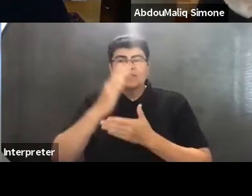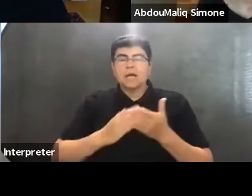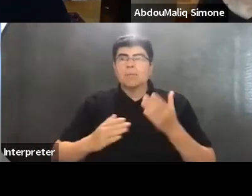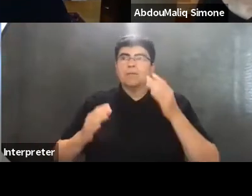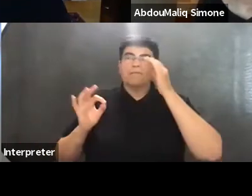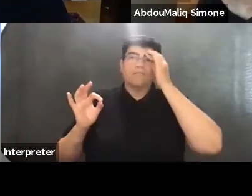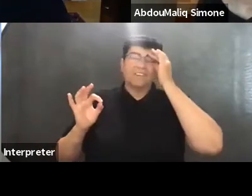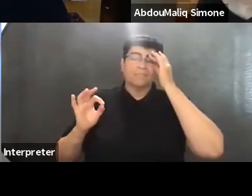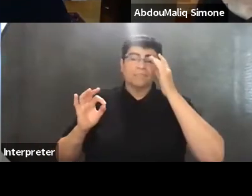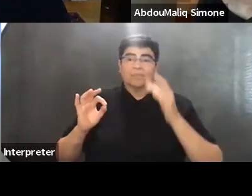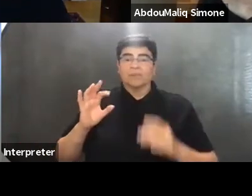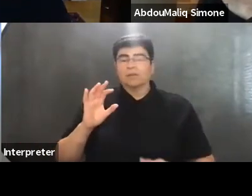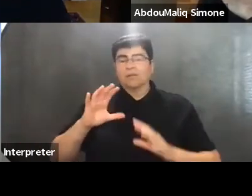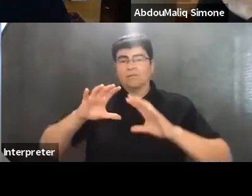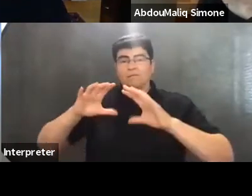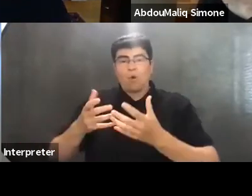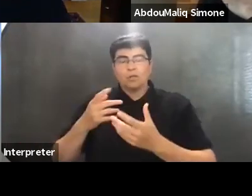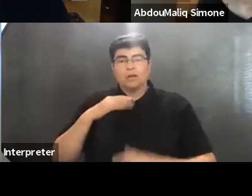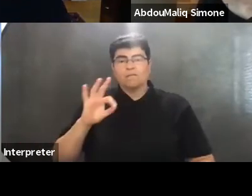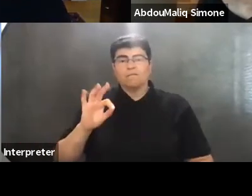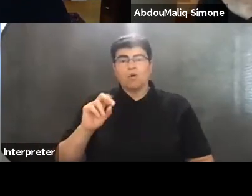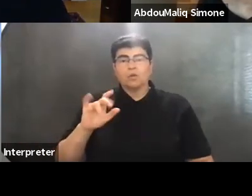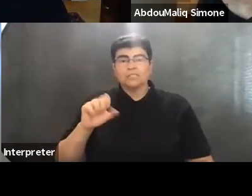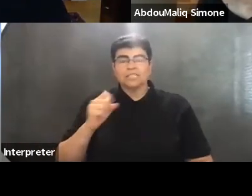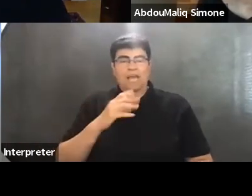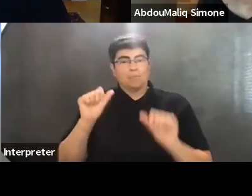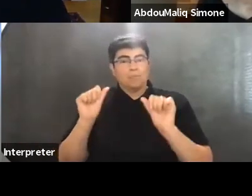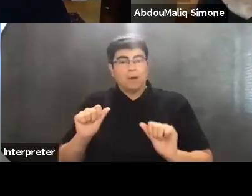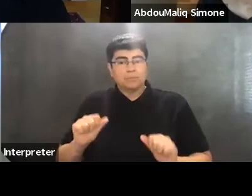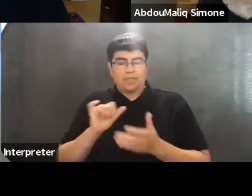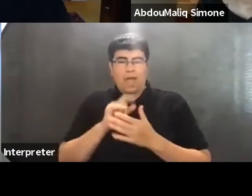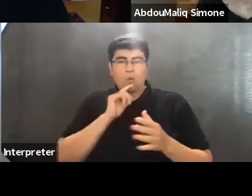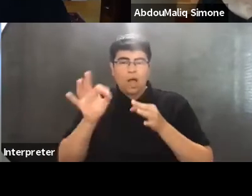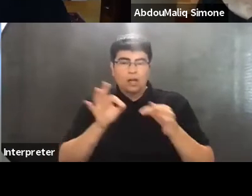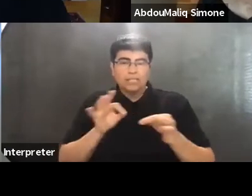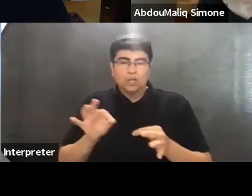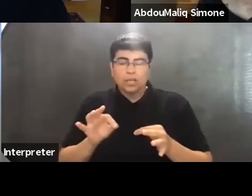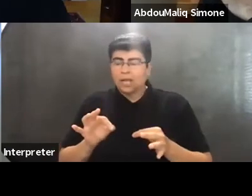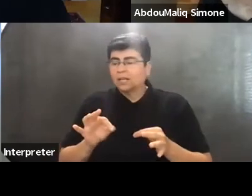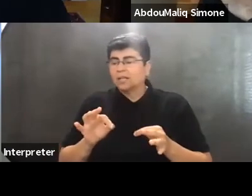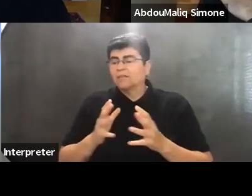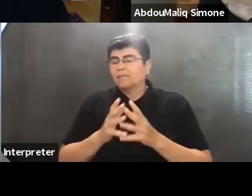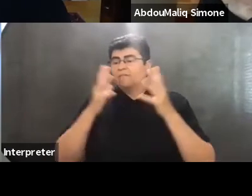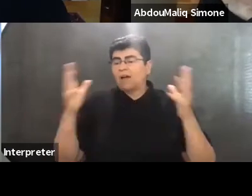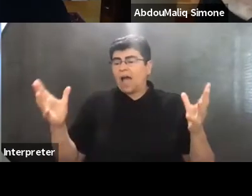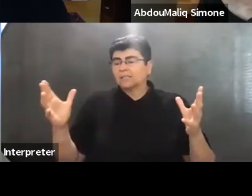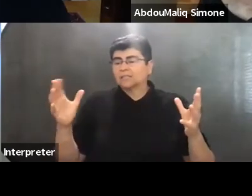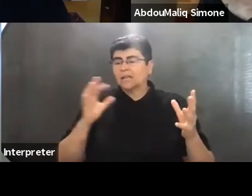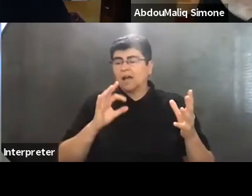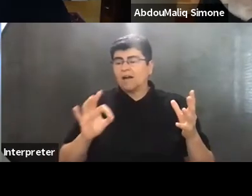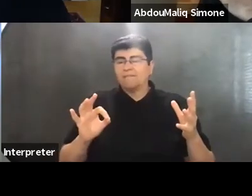forces and possibilities that articulate the vastness and the vast